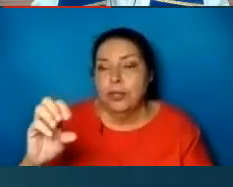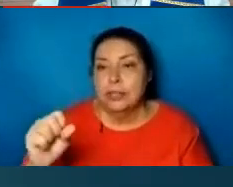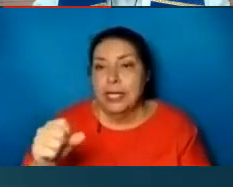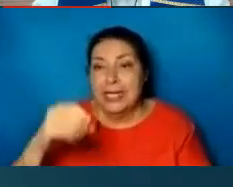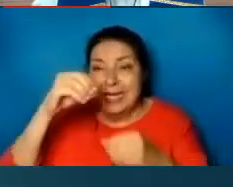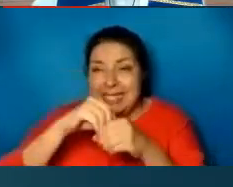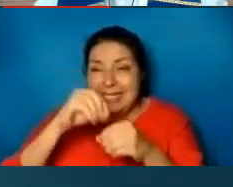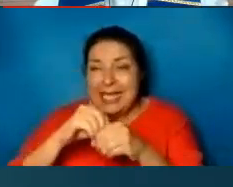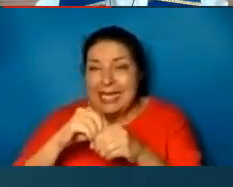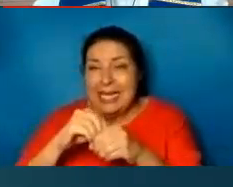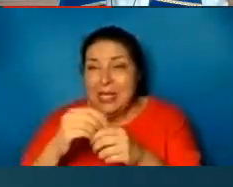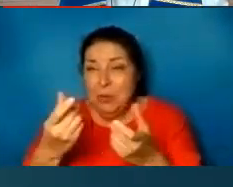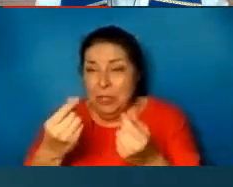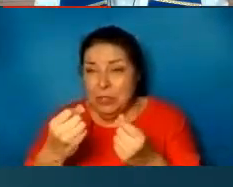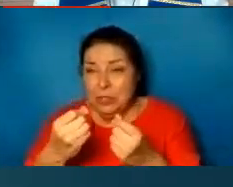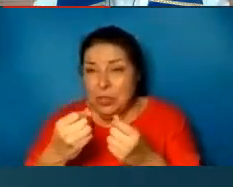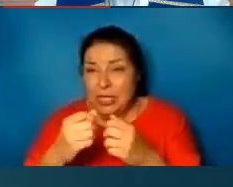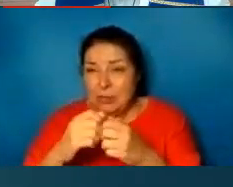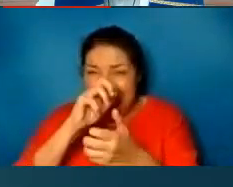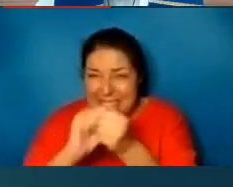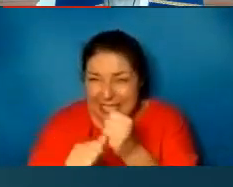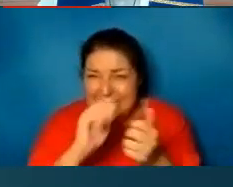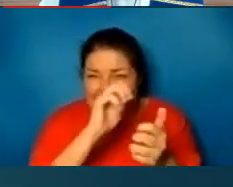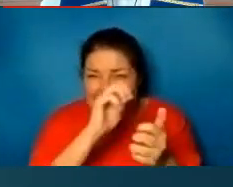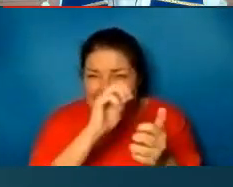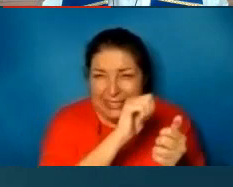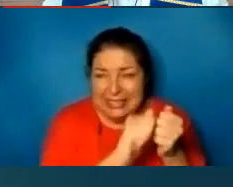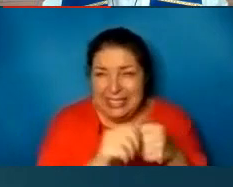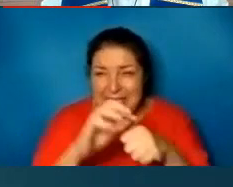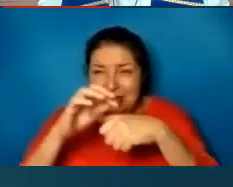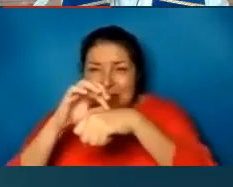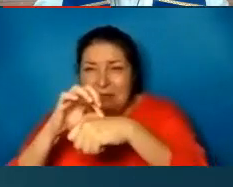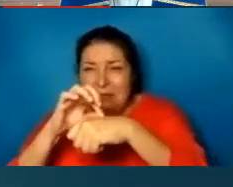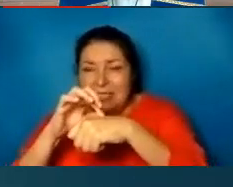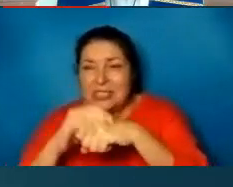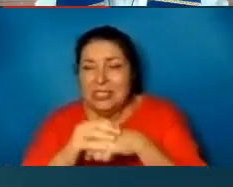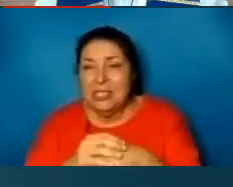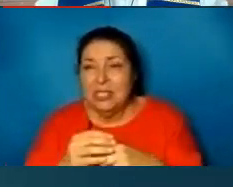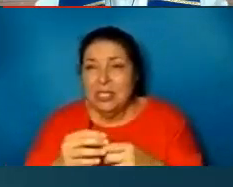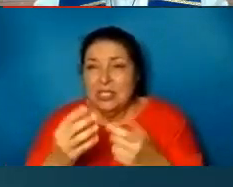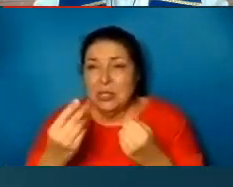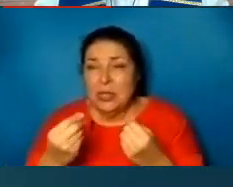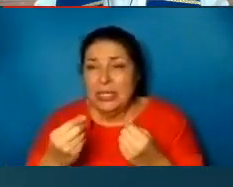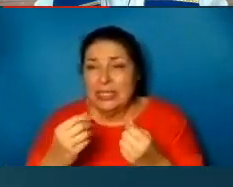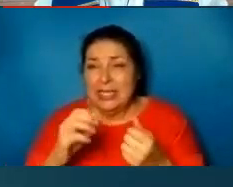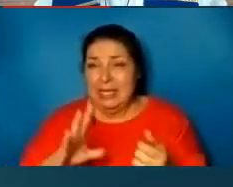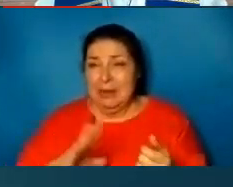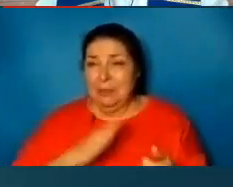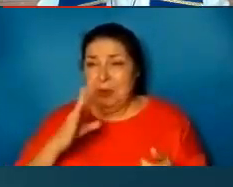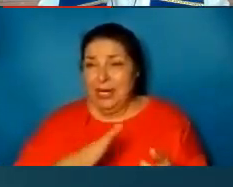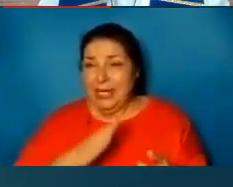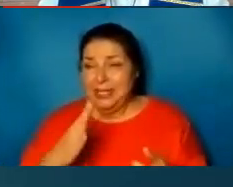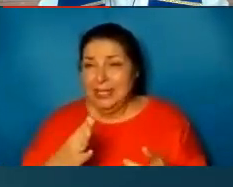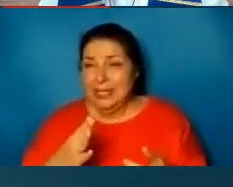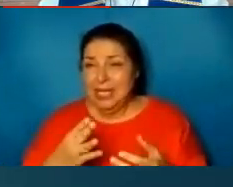tear the flesh as he was hit from it. He was stripped of his dignity when they stripped him of